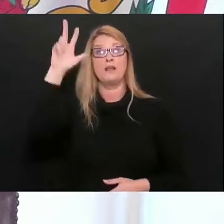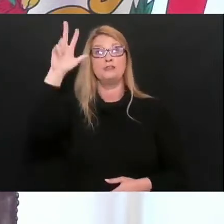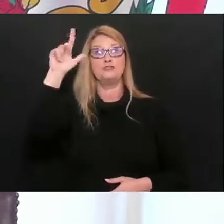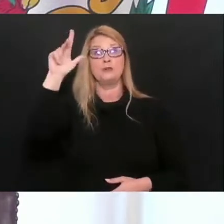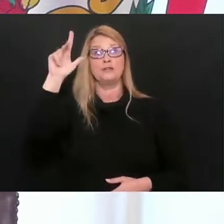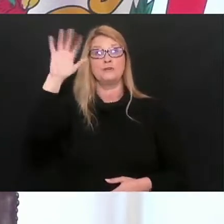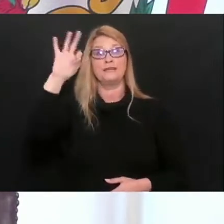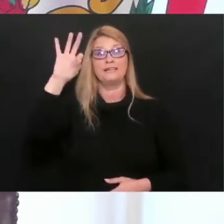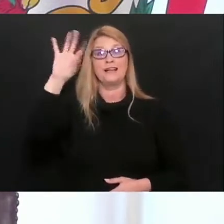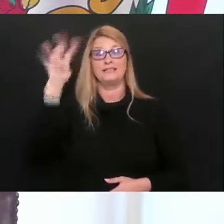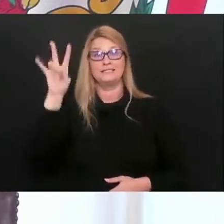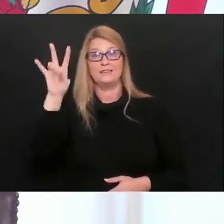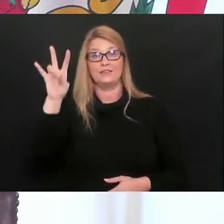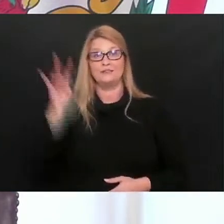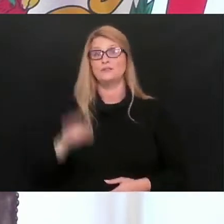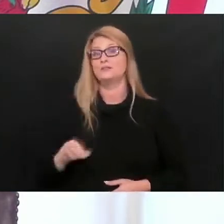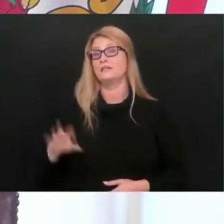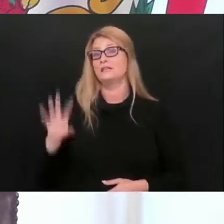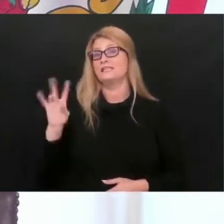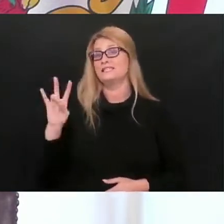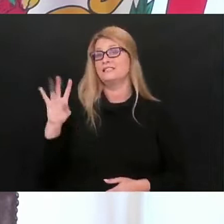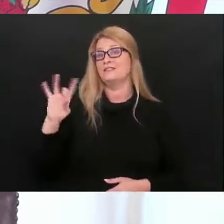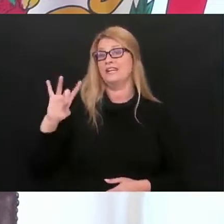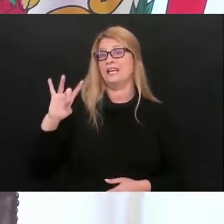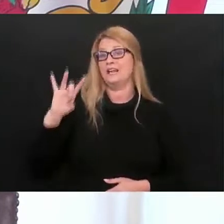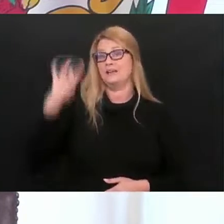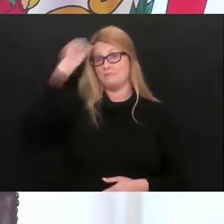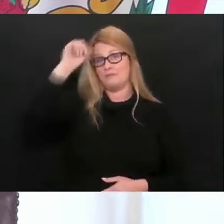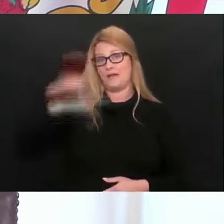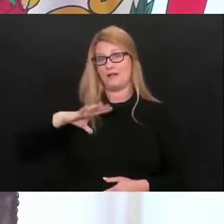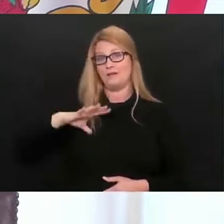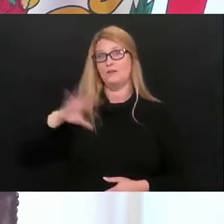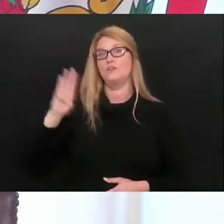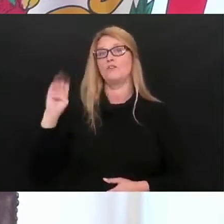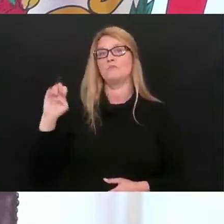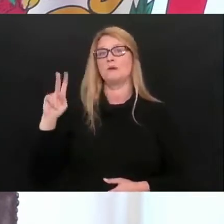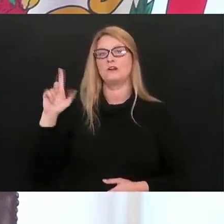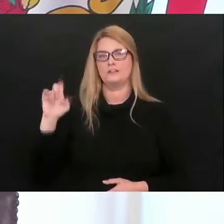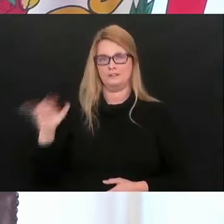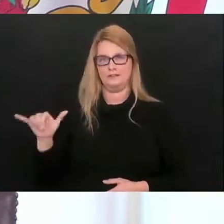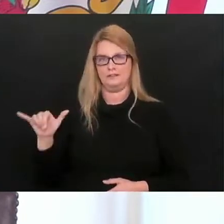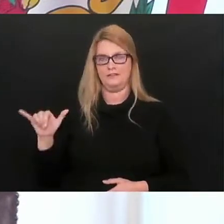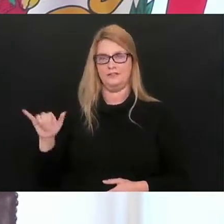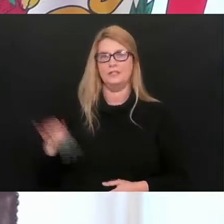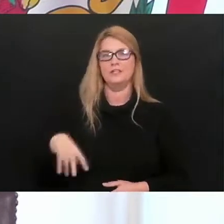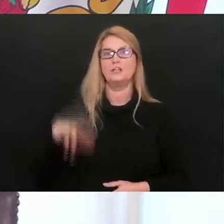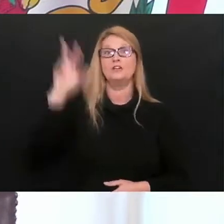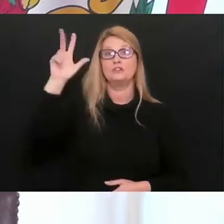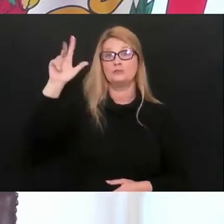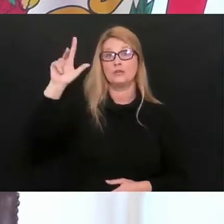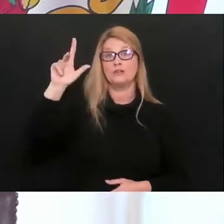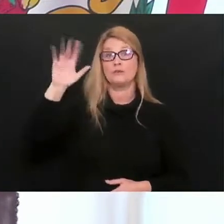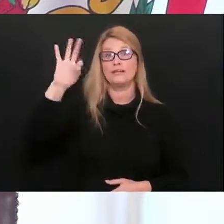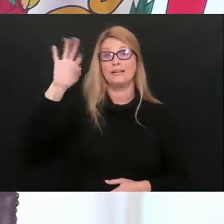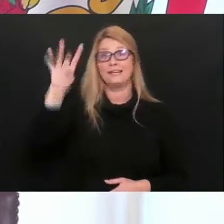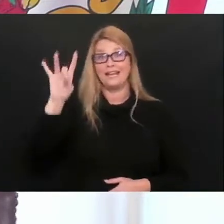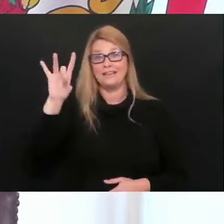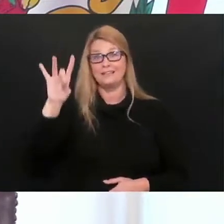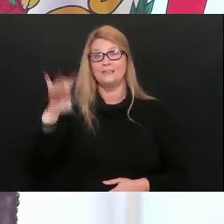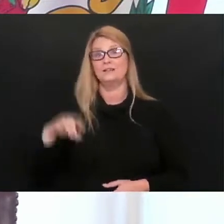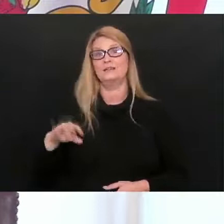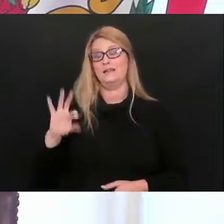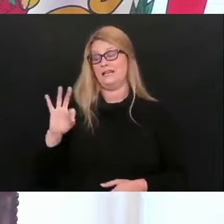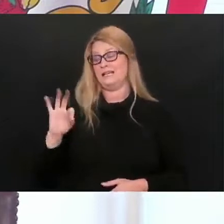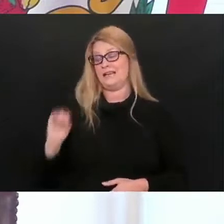,397th death, a 78-year-old male from Berkeley County. Our 2,398th death, a